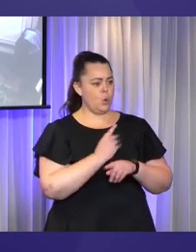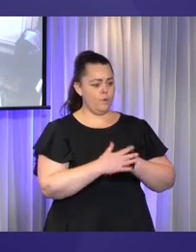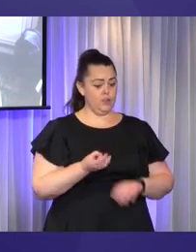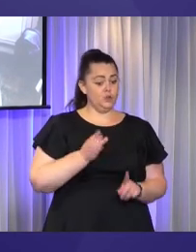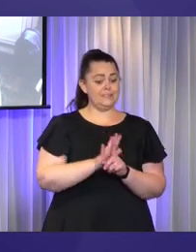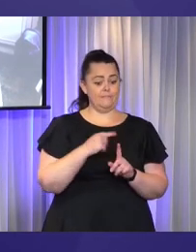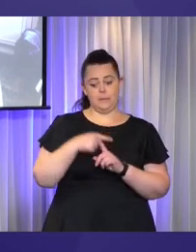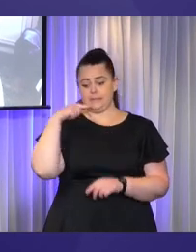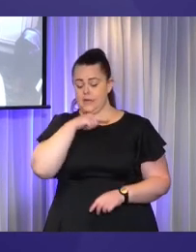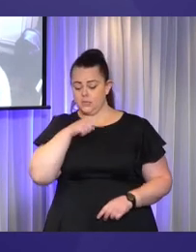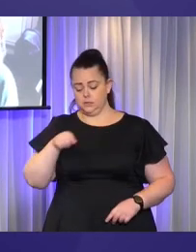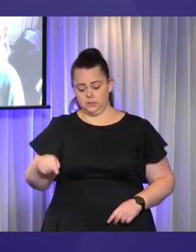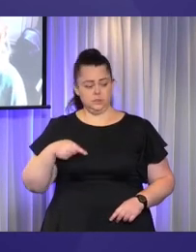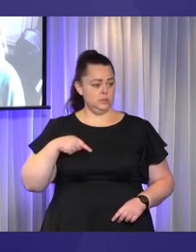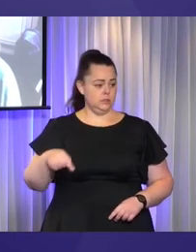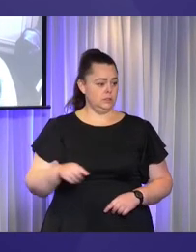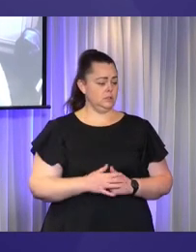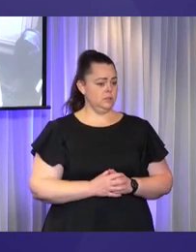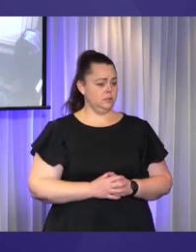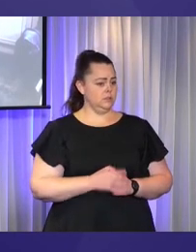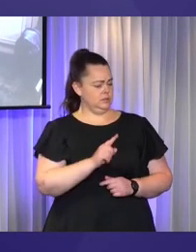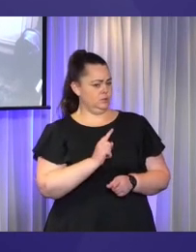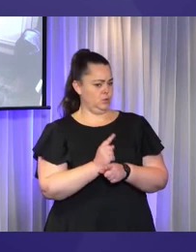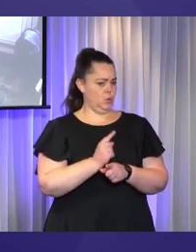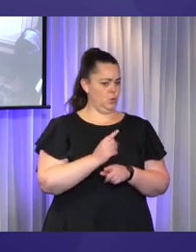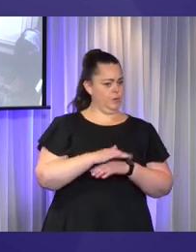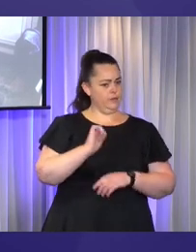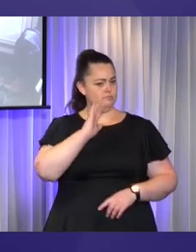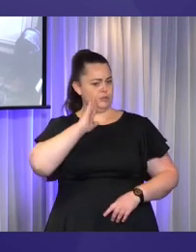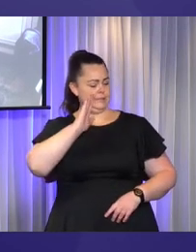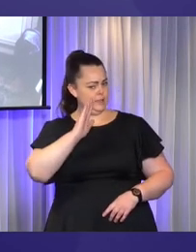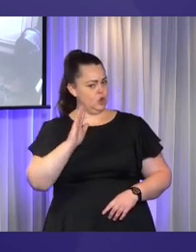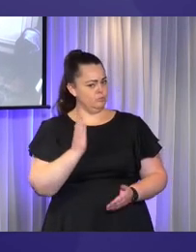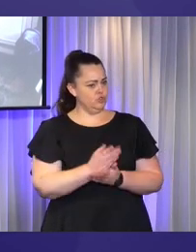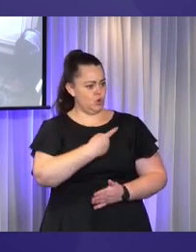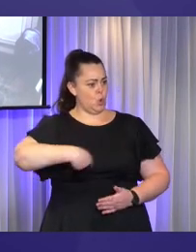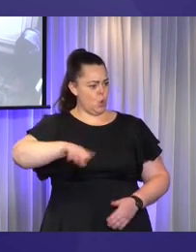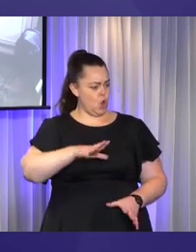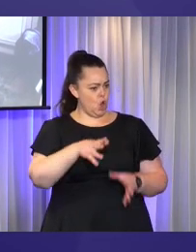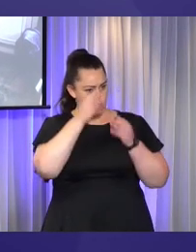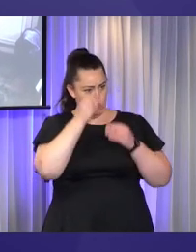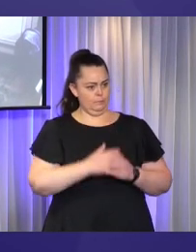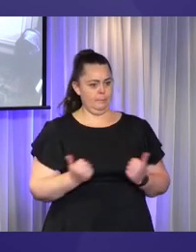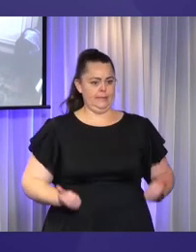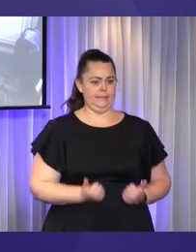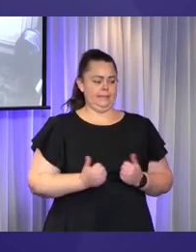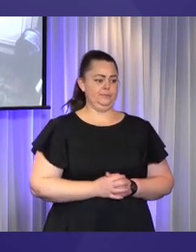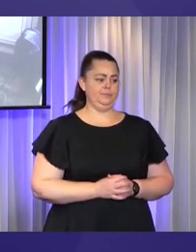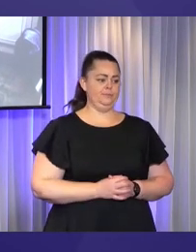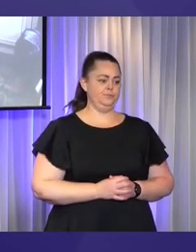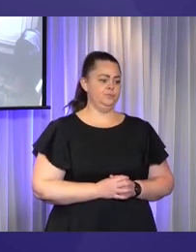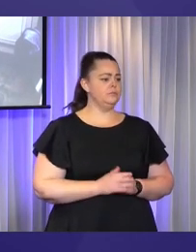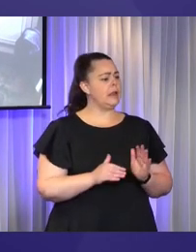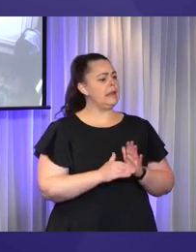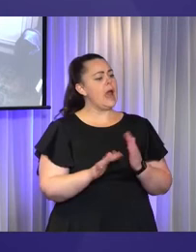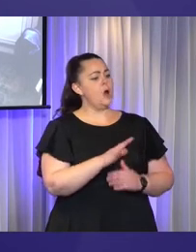everyone learnt a lot from what you articulated in your presentation. We've got there now, I think, about 13